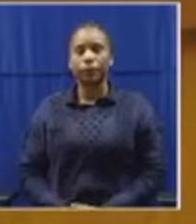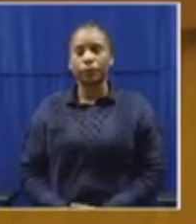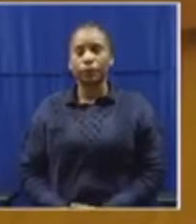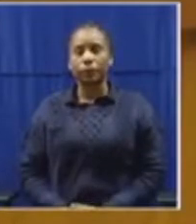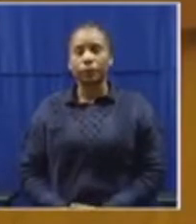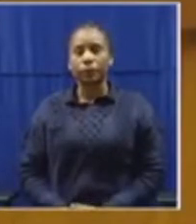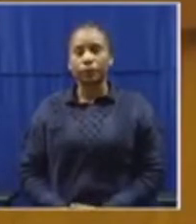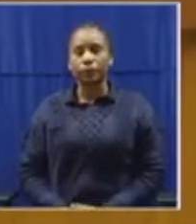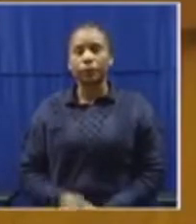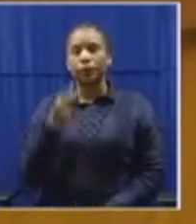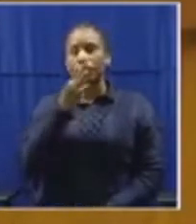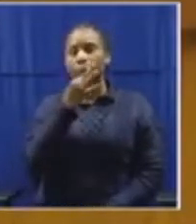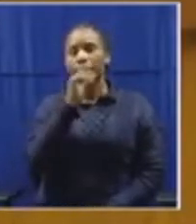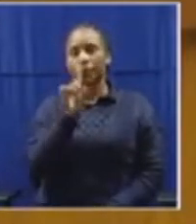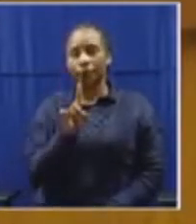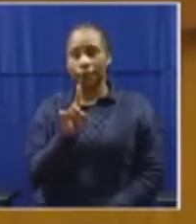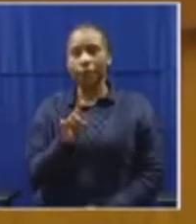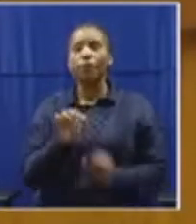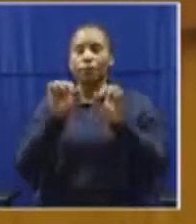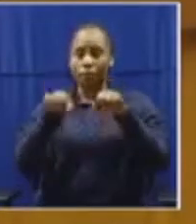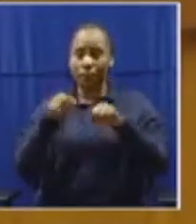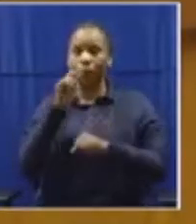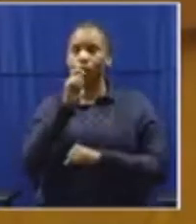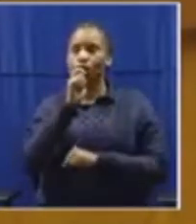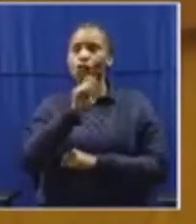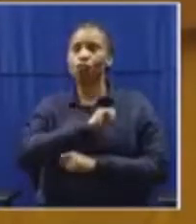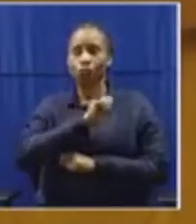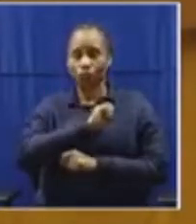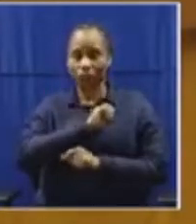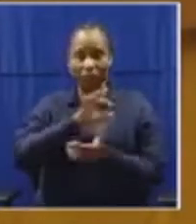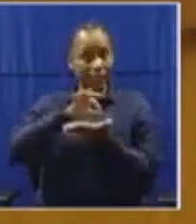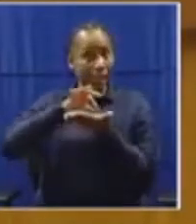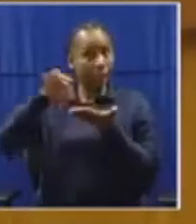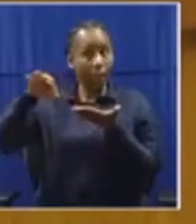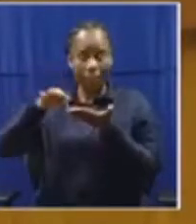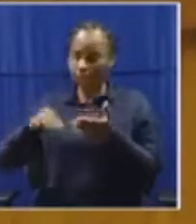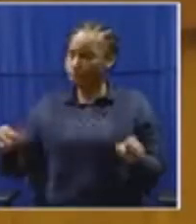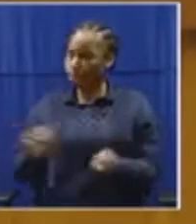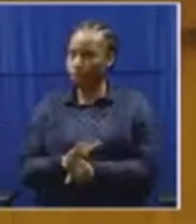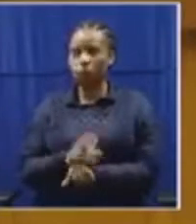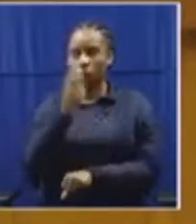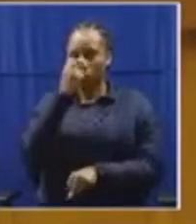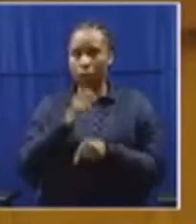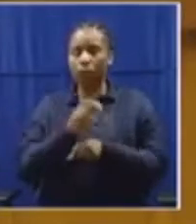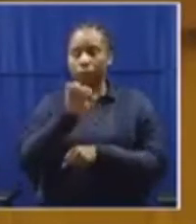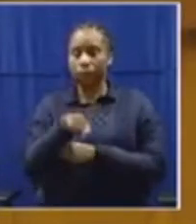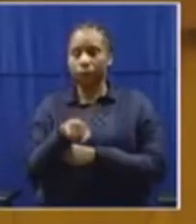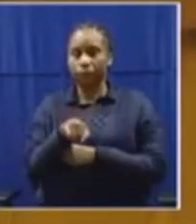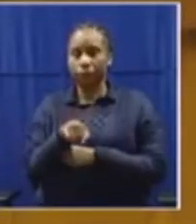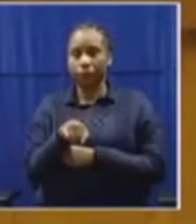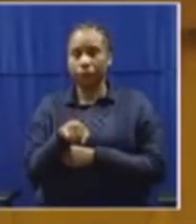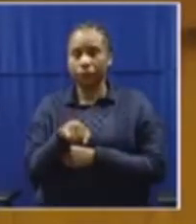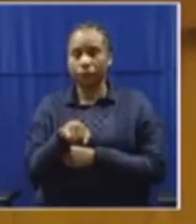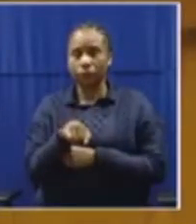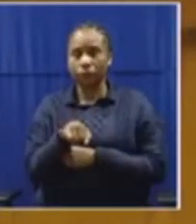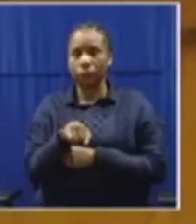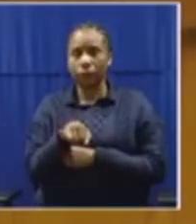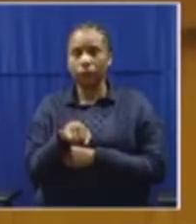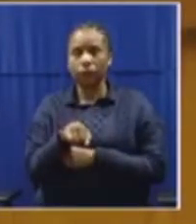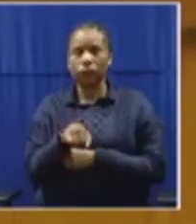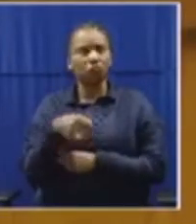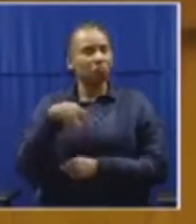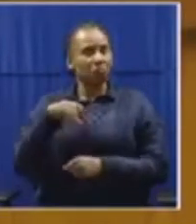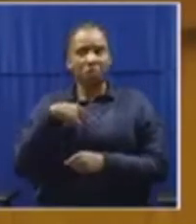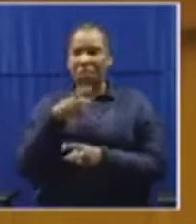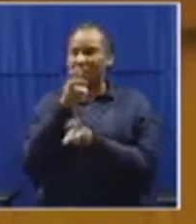and say that yes, indeed, transparency is absolutely necessary, and I have no difficulty